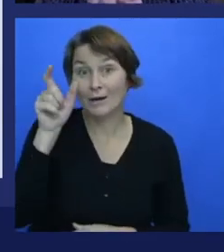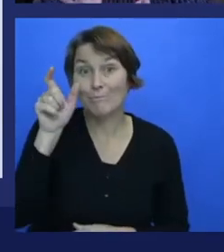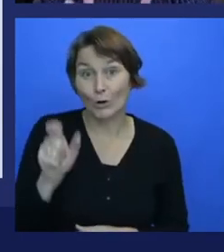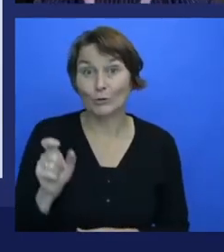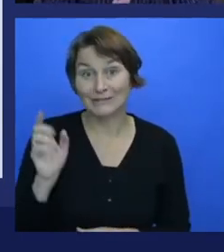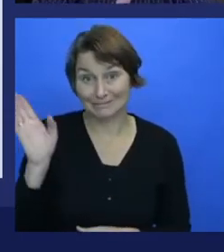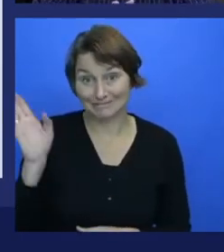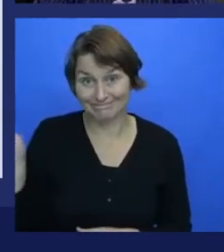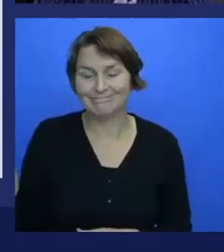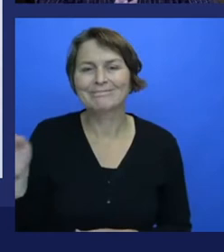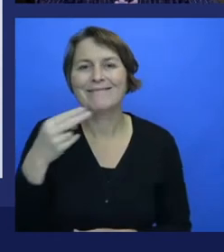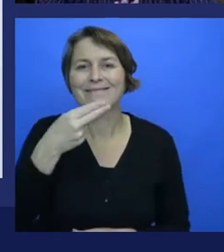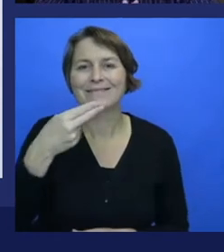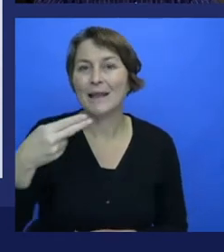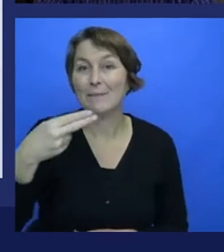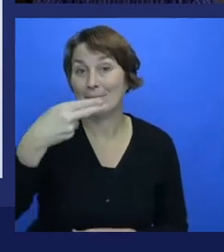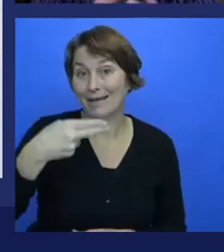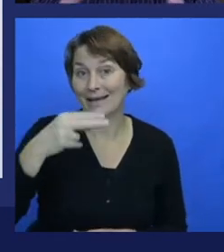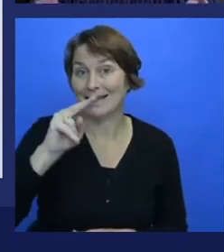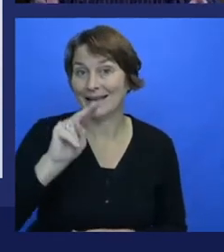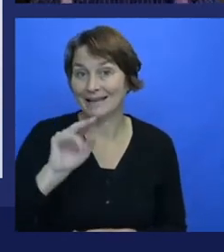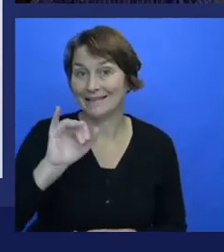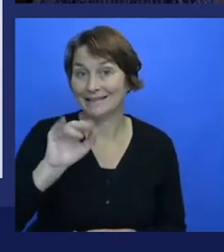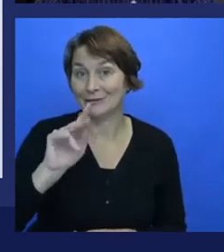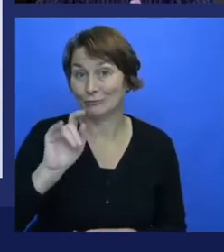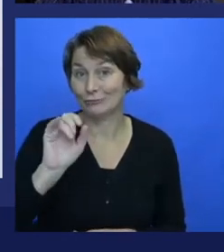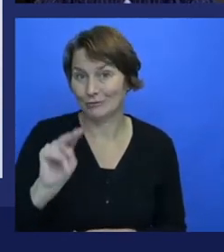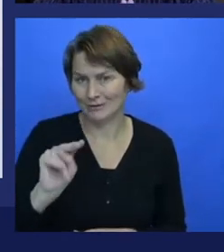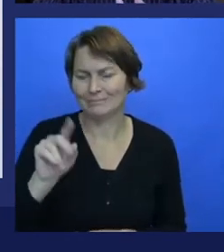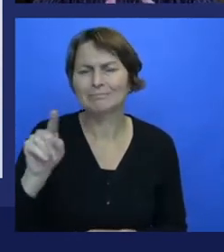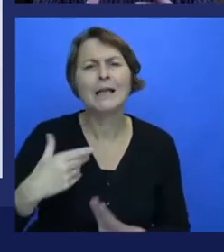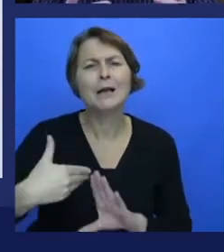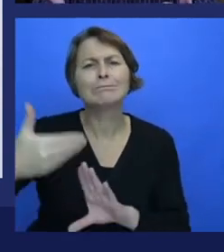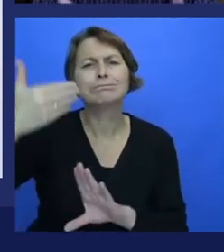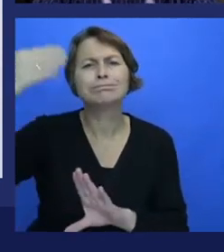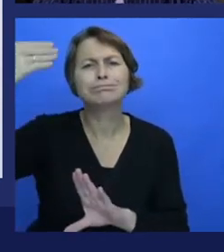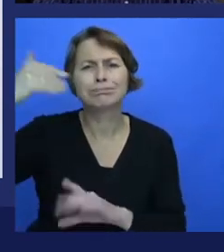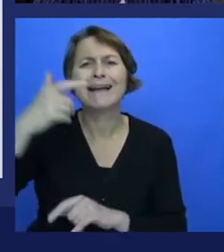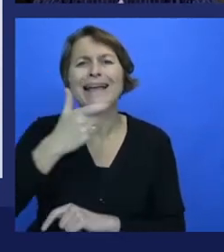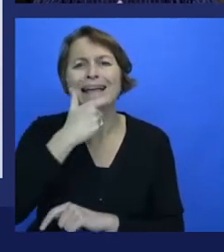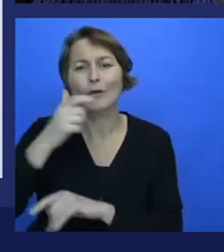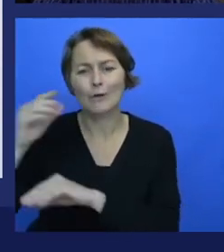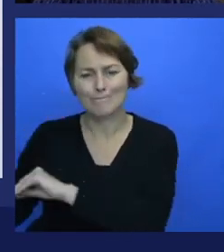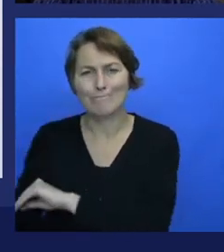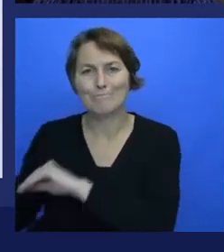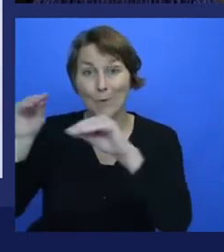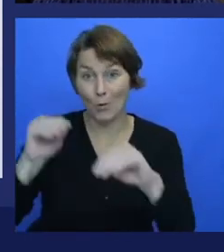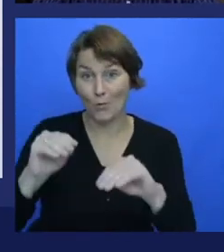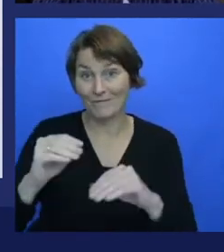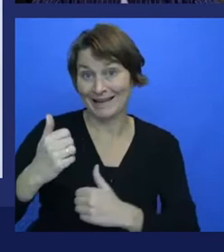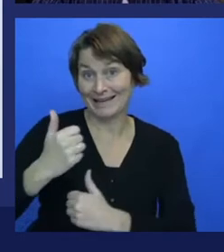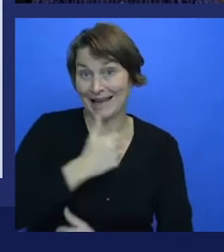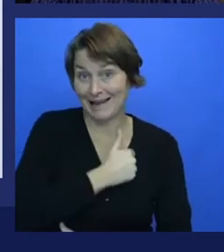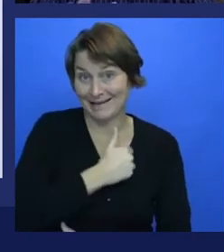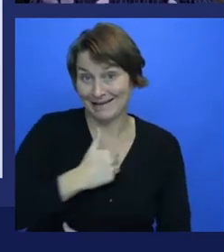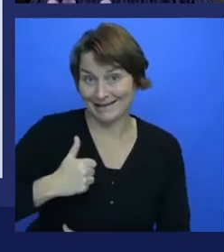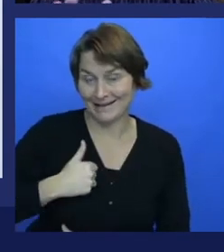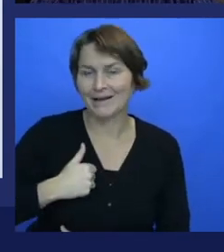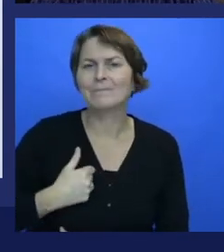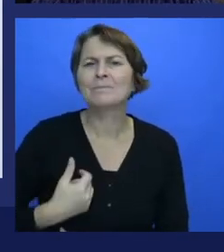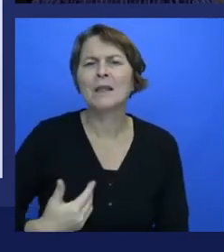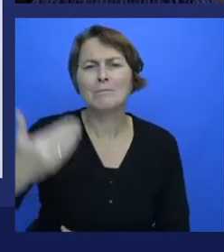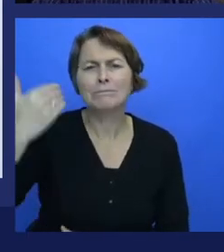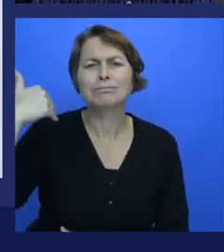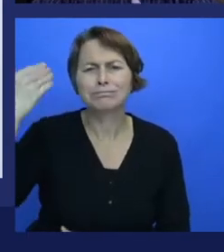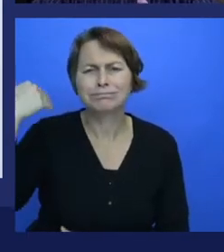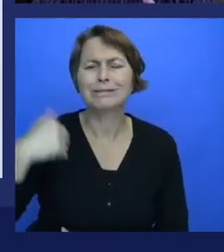Jeffrey Hinton. He happens to live in Canada, as do I, although he's originally from England. He got his PhD in AI in 1977. Not